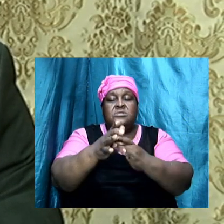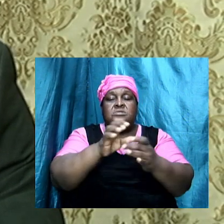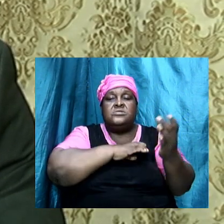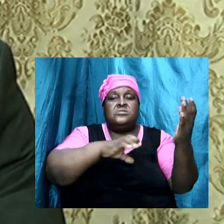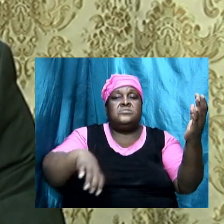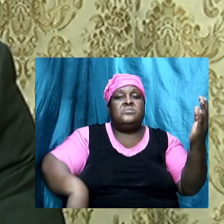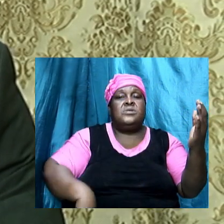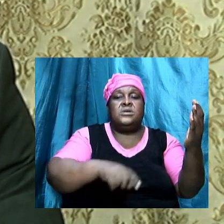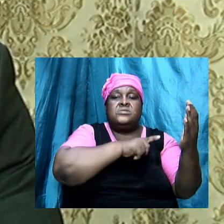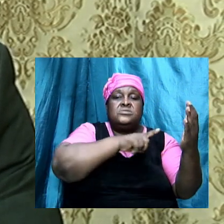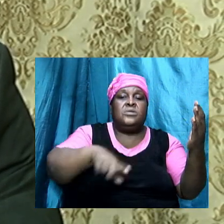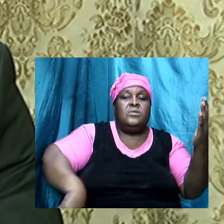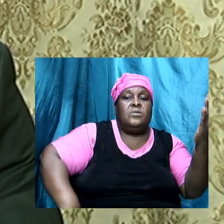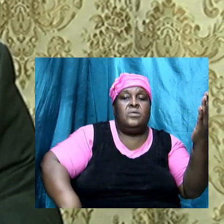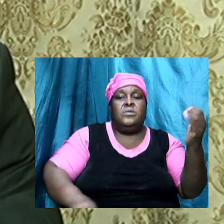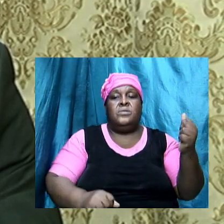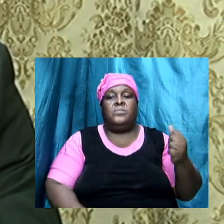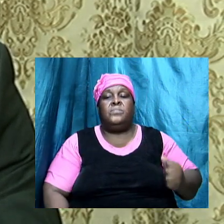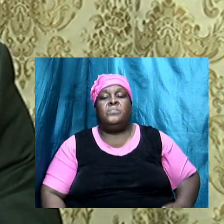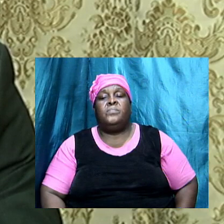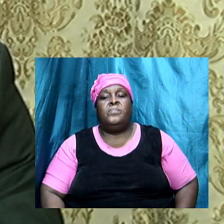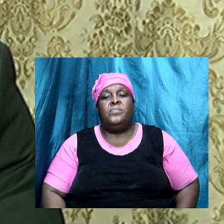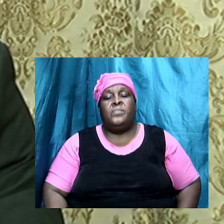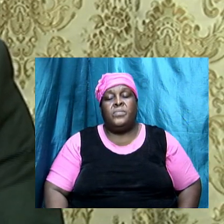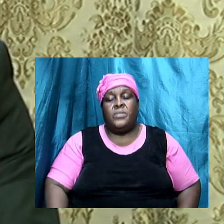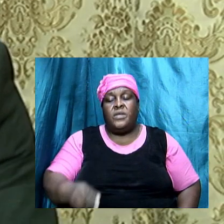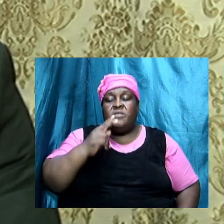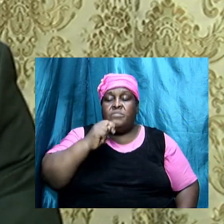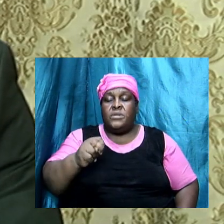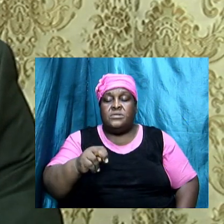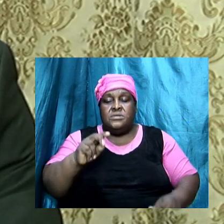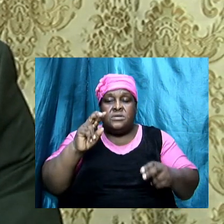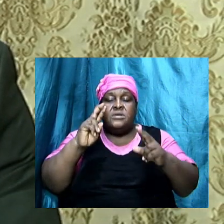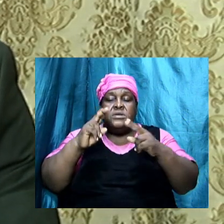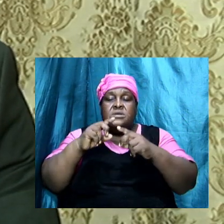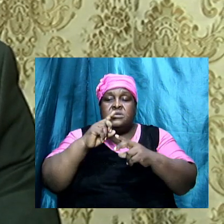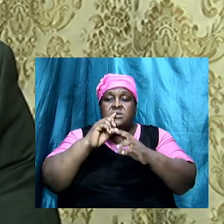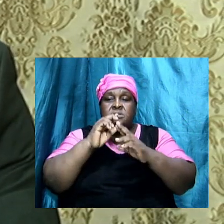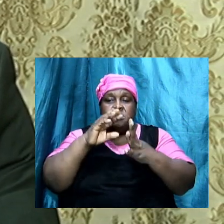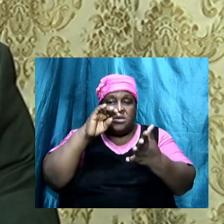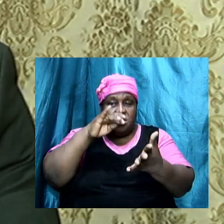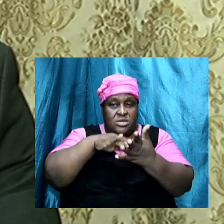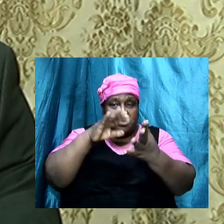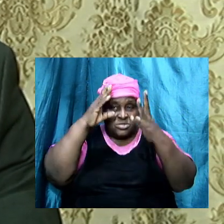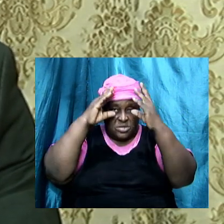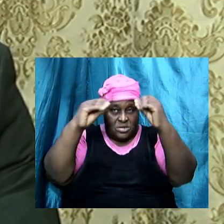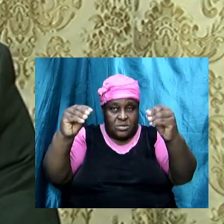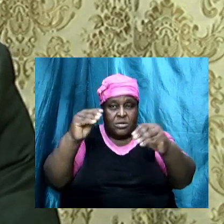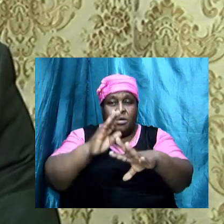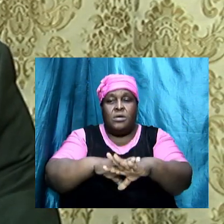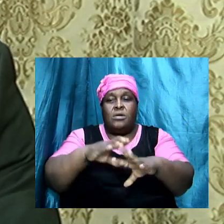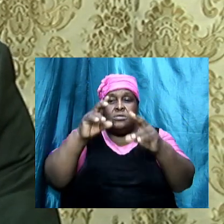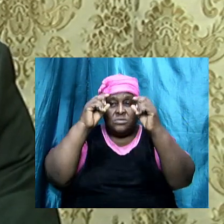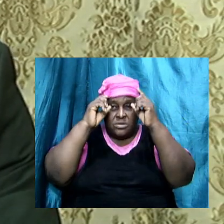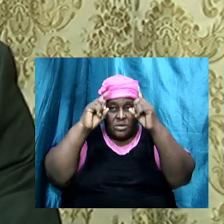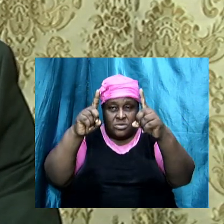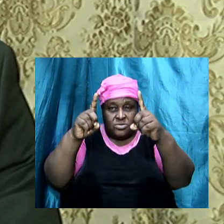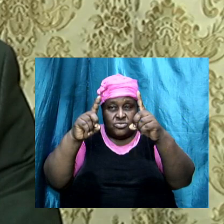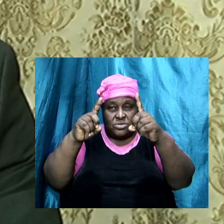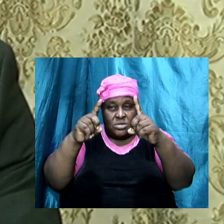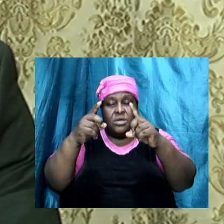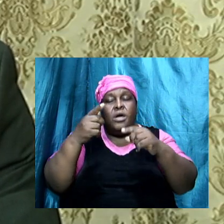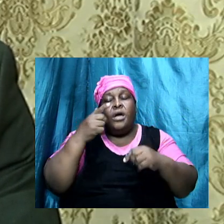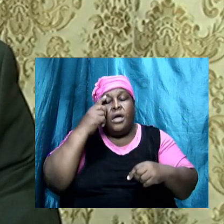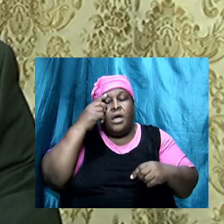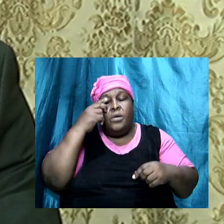have said, we have been dealing with doctrine and we, you know, started out and we defined doctrine. And we look